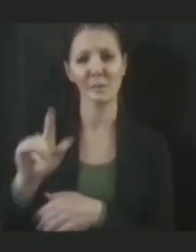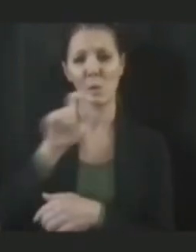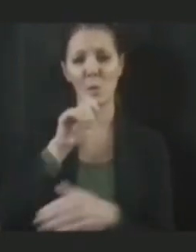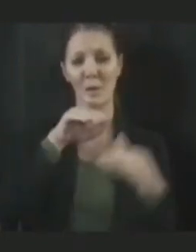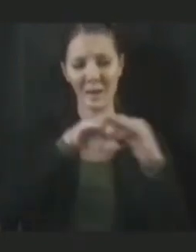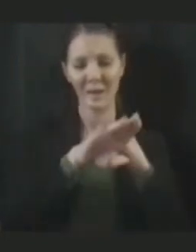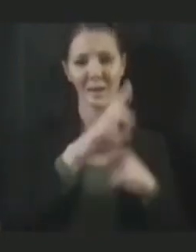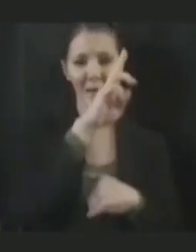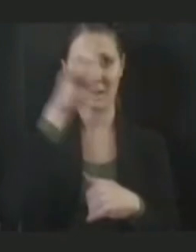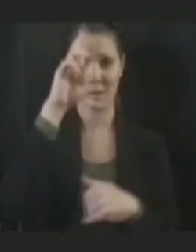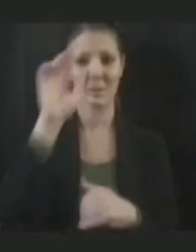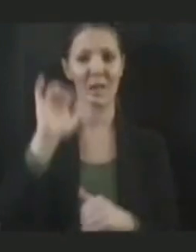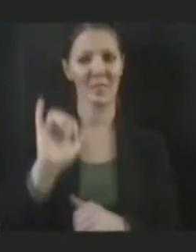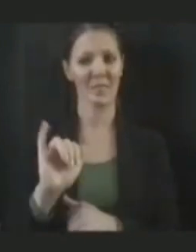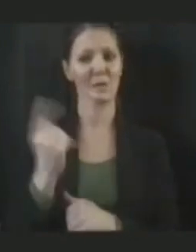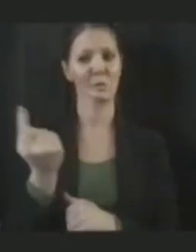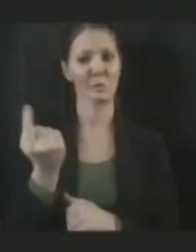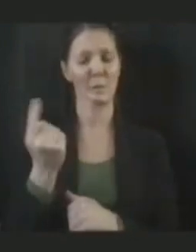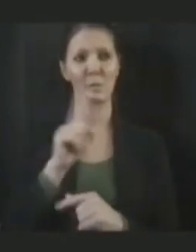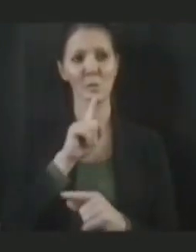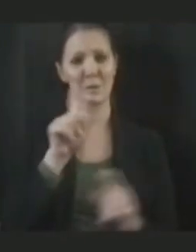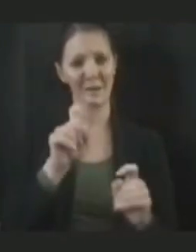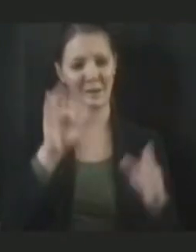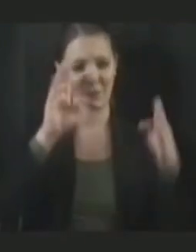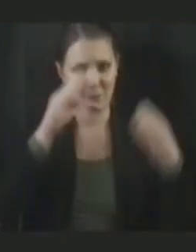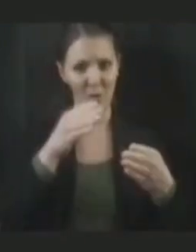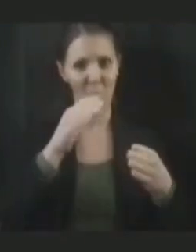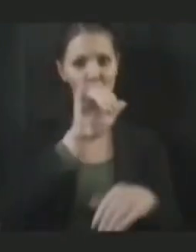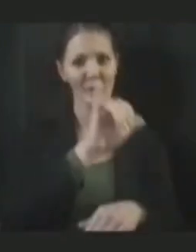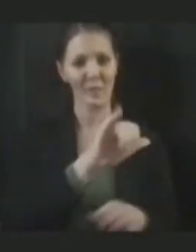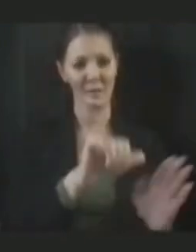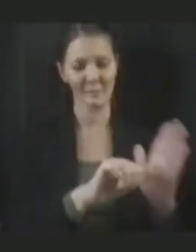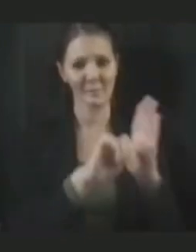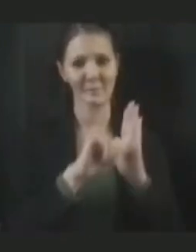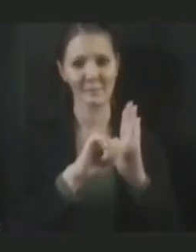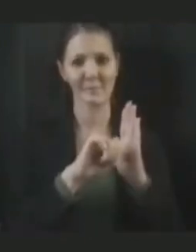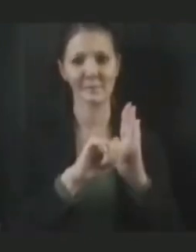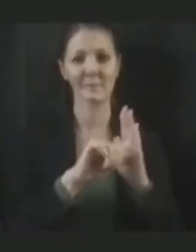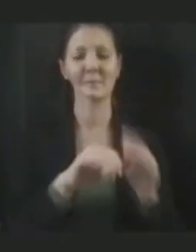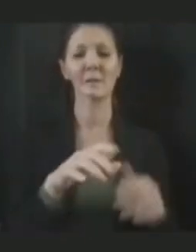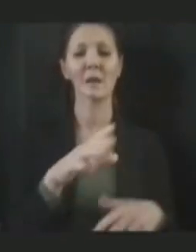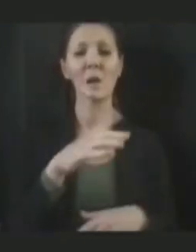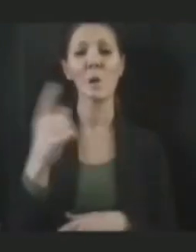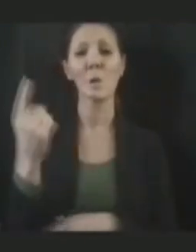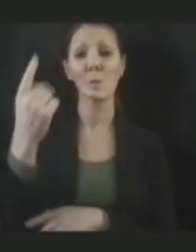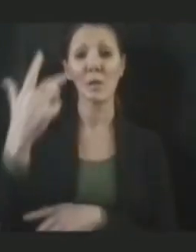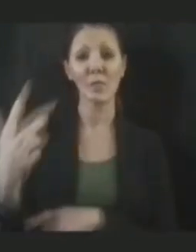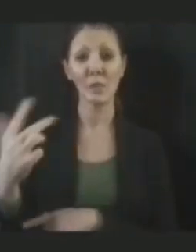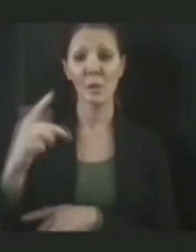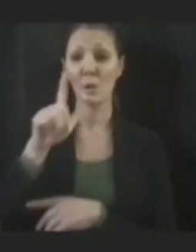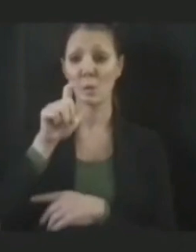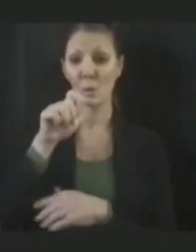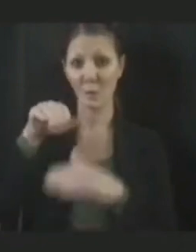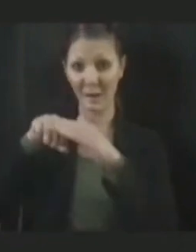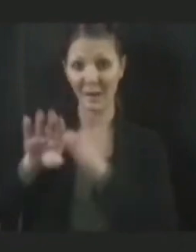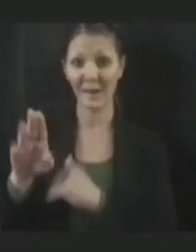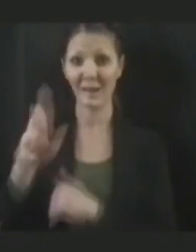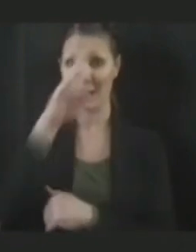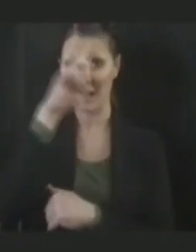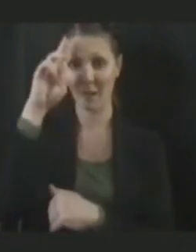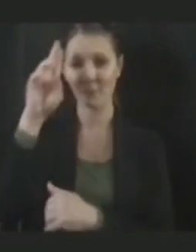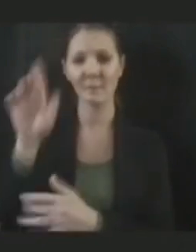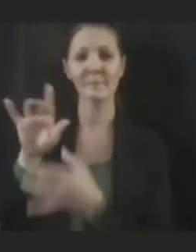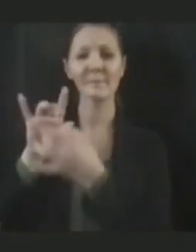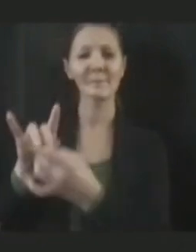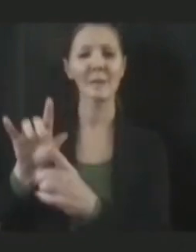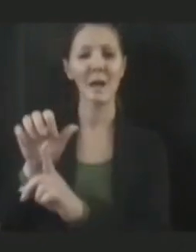that's something we really have to pay attention to. And finally, about a third of the folks who go into the hospitals are related to